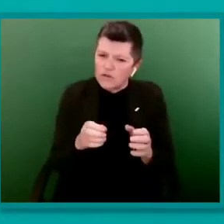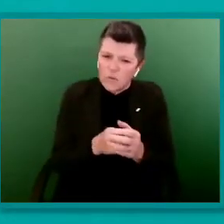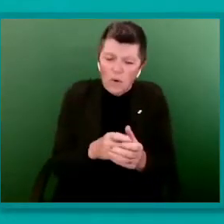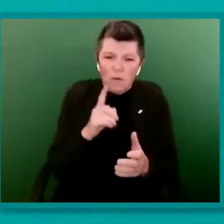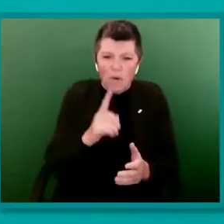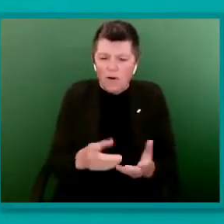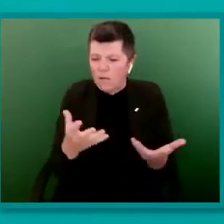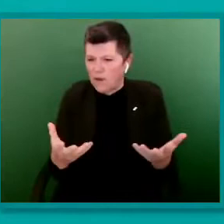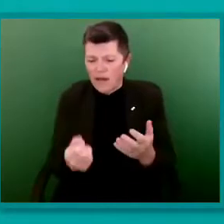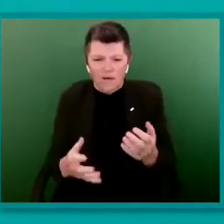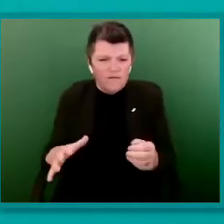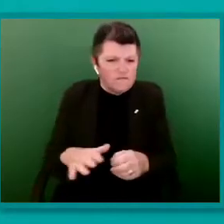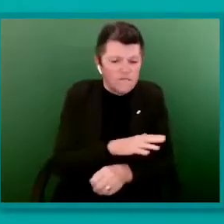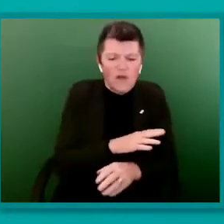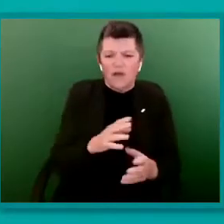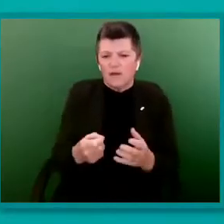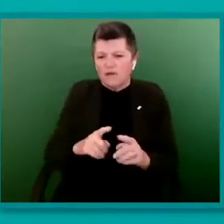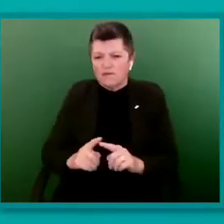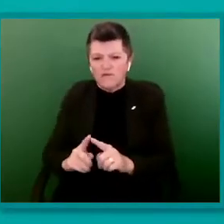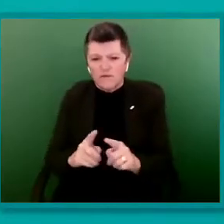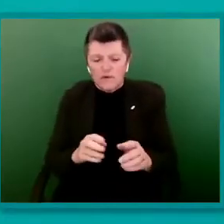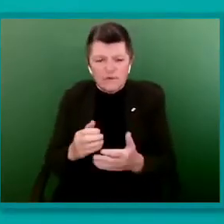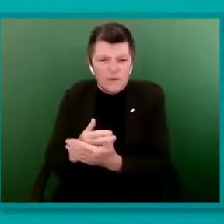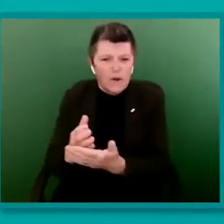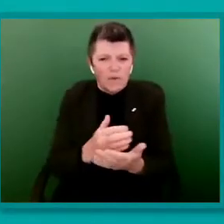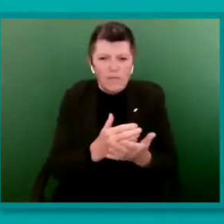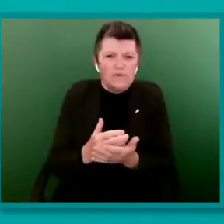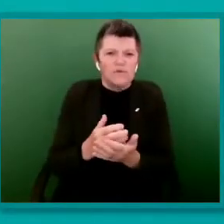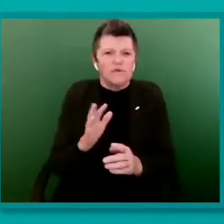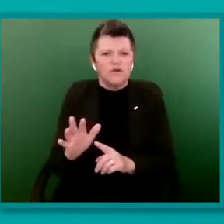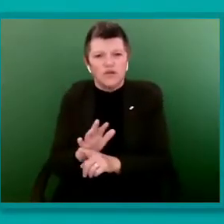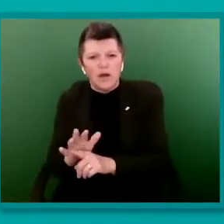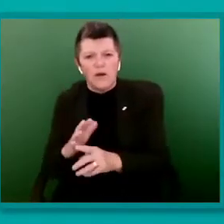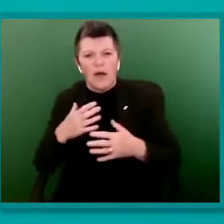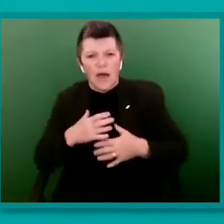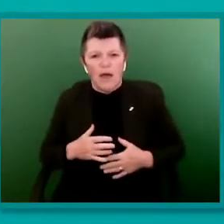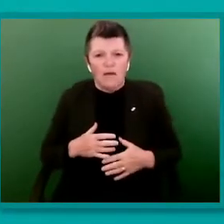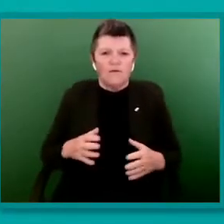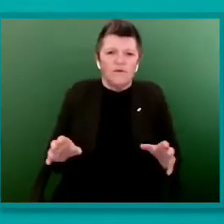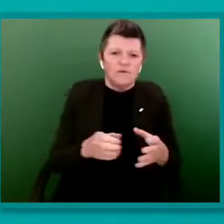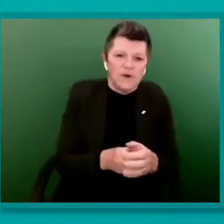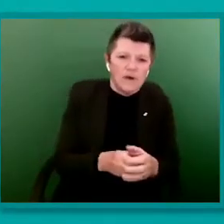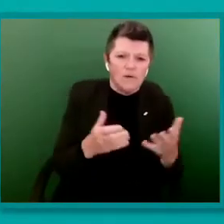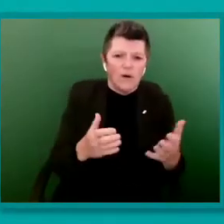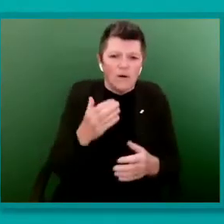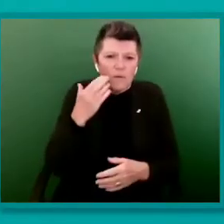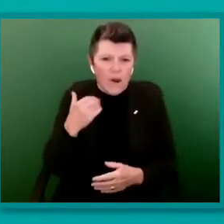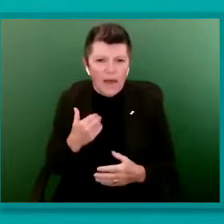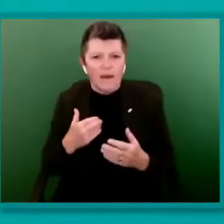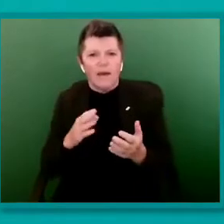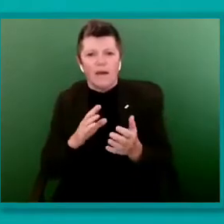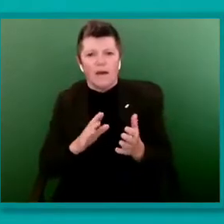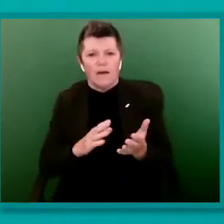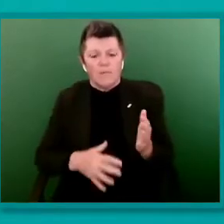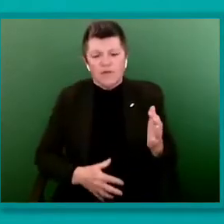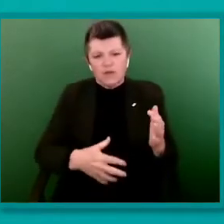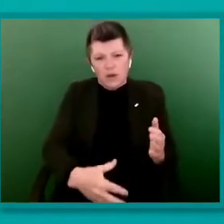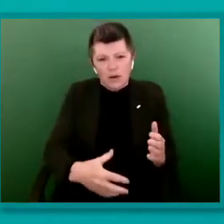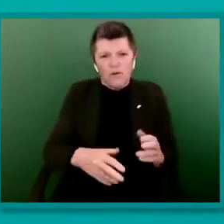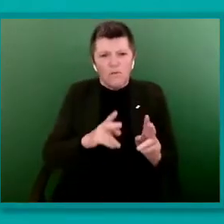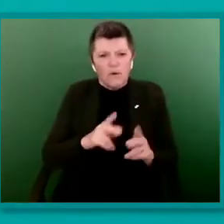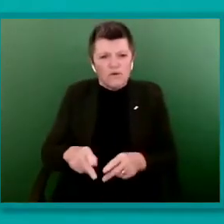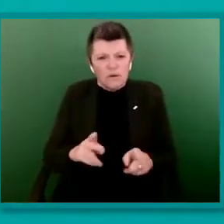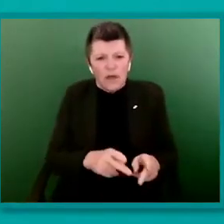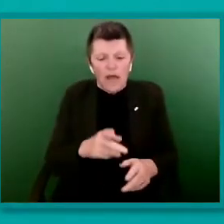with the Shadow Health team on issues such as black maternal mortality and smear tests on demand for the under 25s,